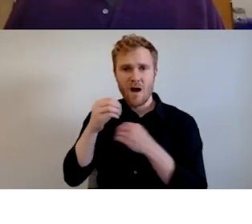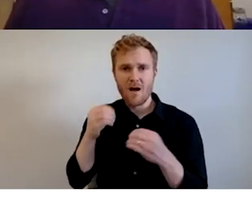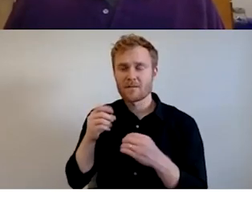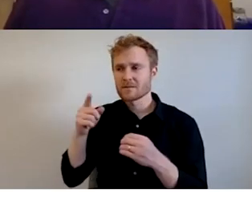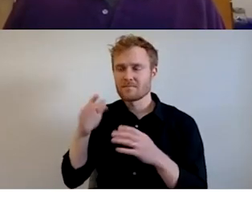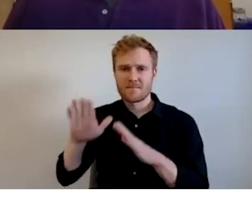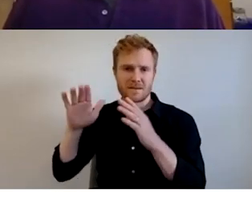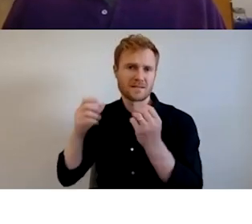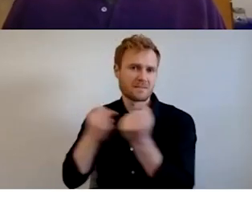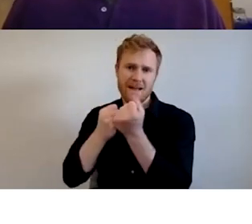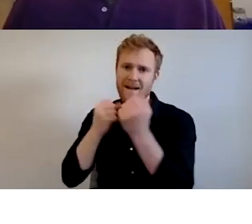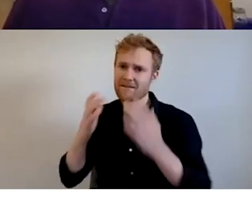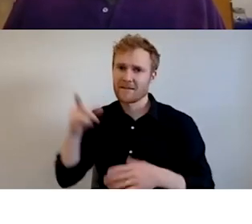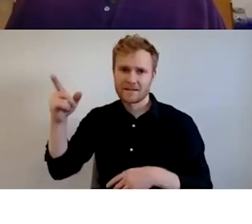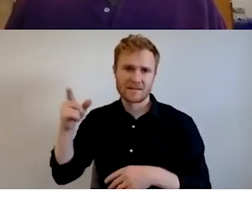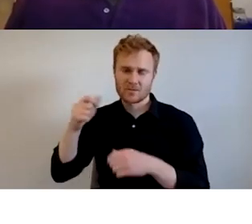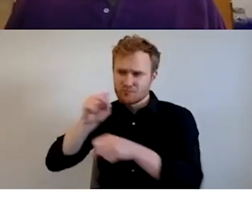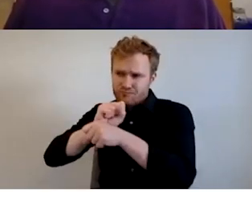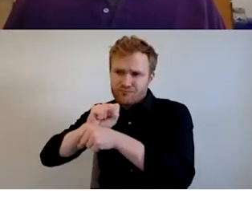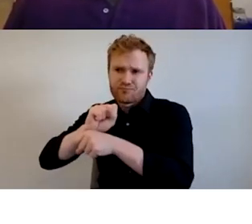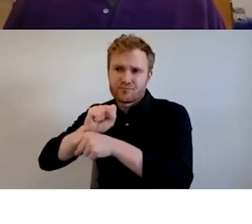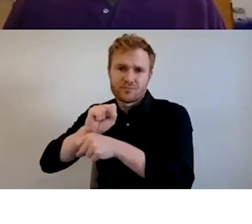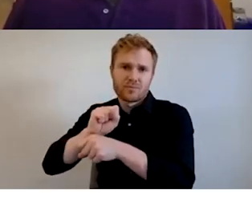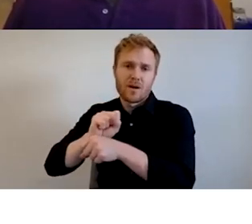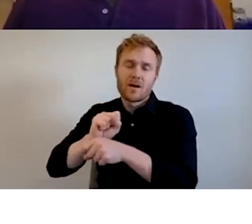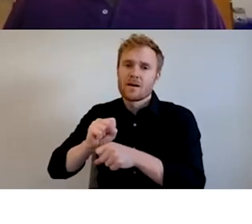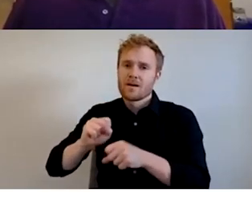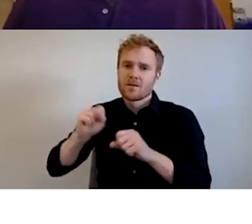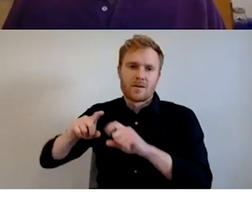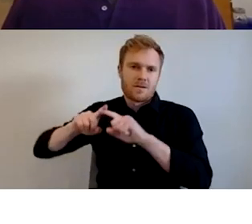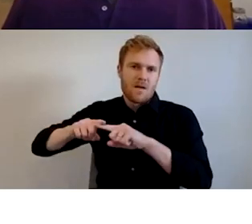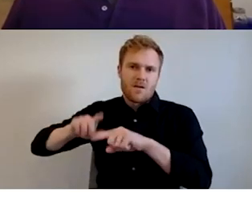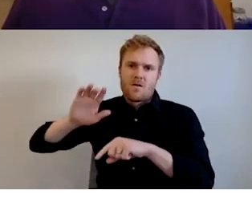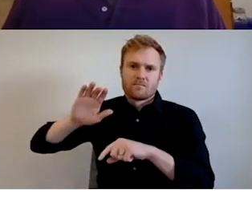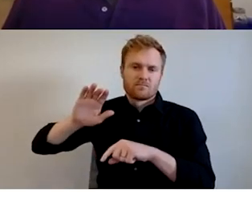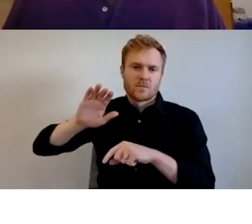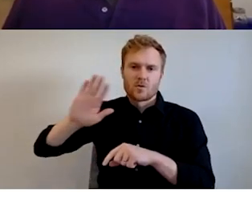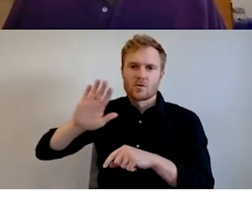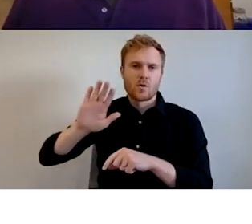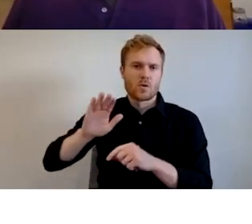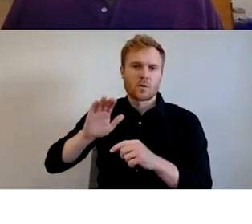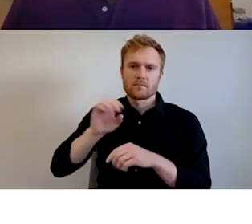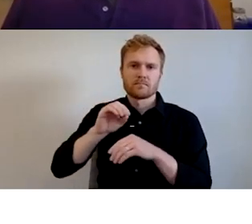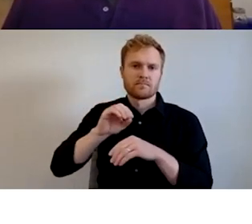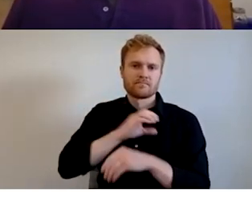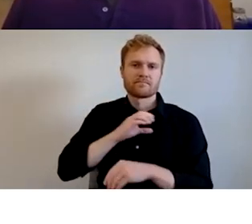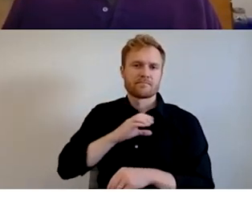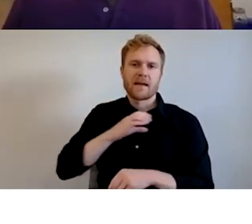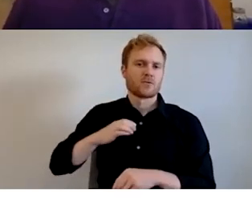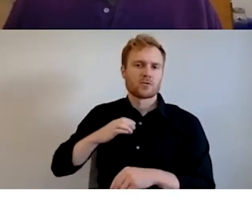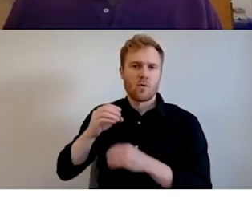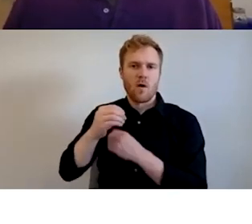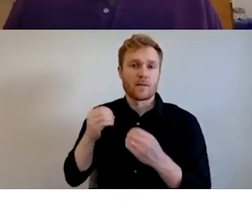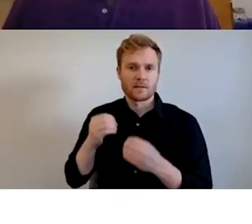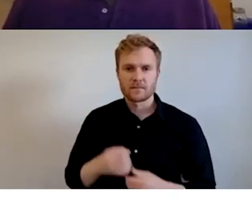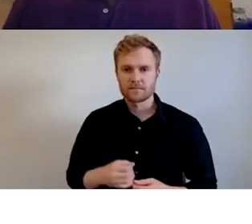which is the way it's supposed to work. So please lean on your council office. That's what they're there for. Um, and then we're going to go through three tools online right now. So